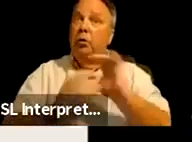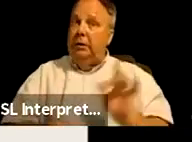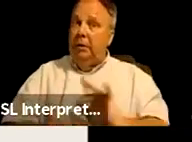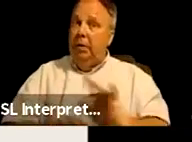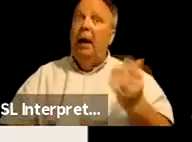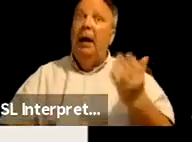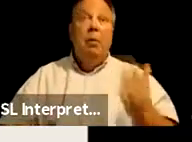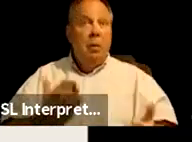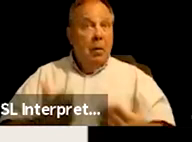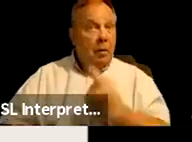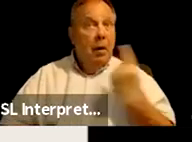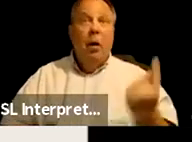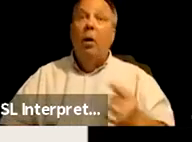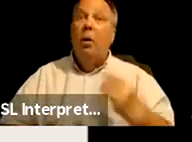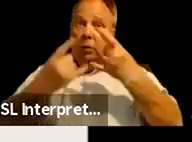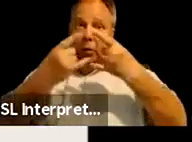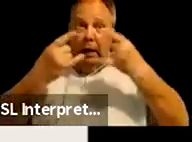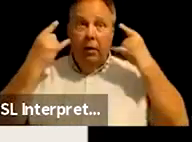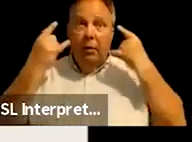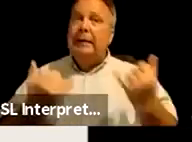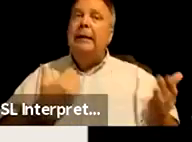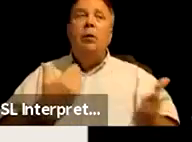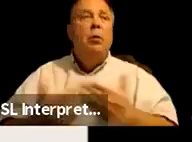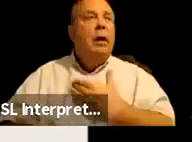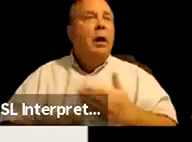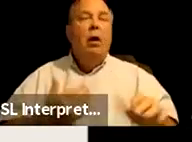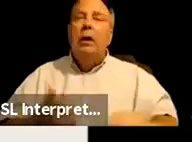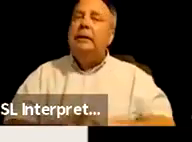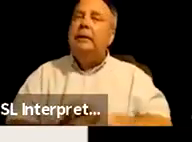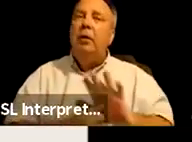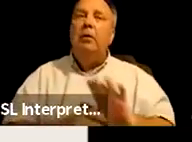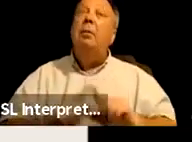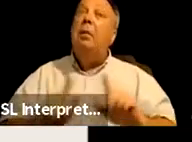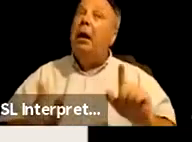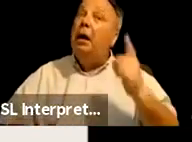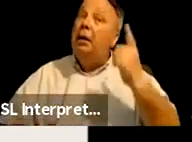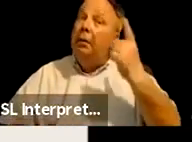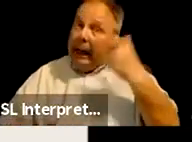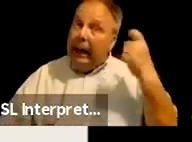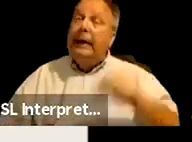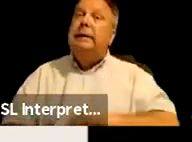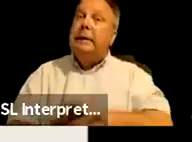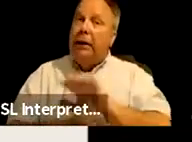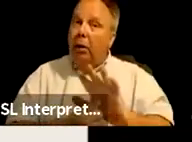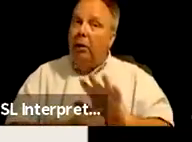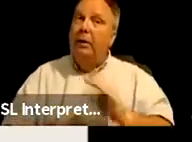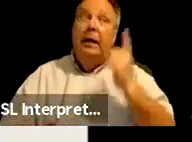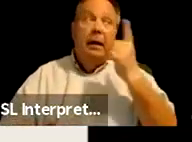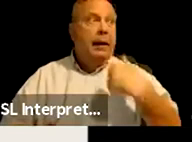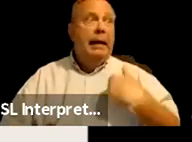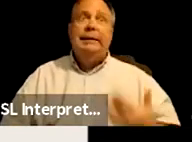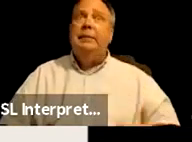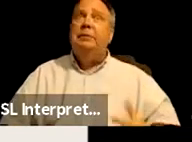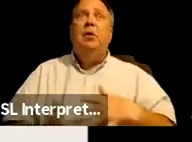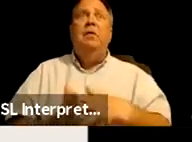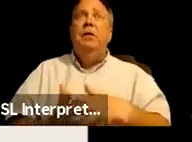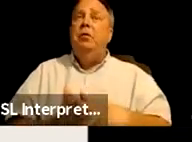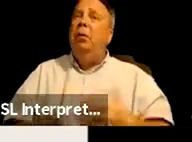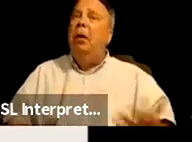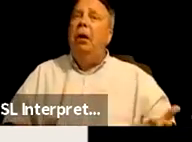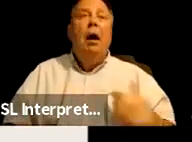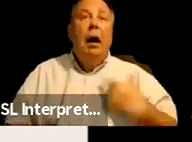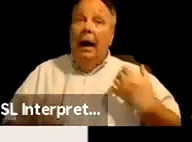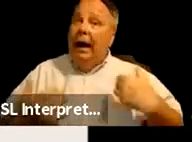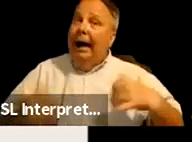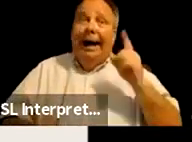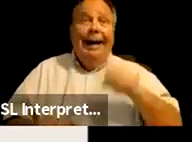probably always wear a mask now, regardless of COVID, but because of COVID and because I'm so vulnerable, I still